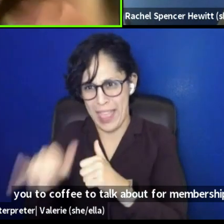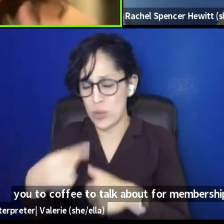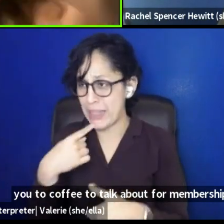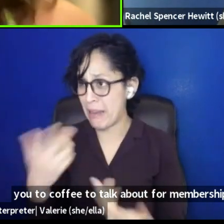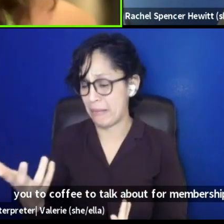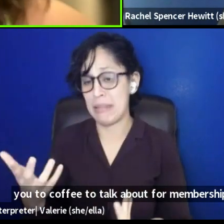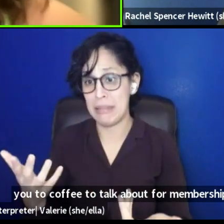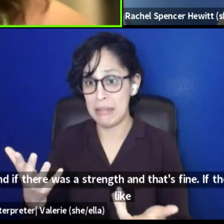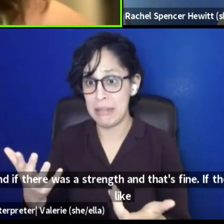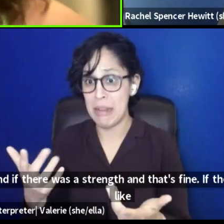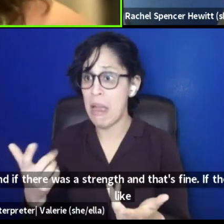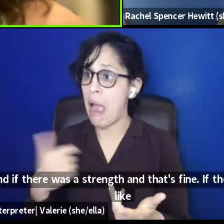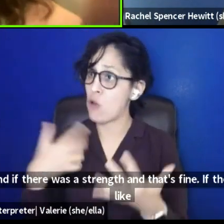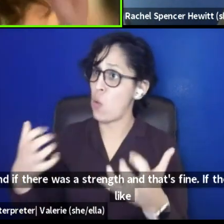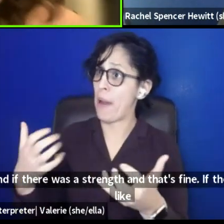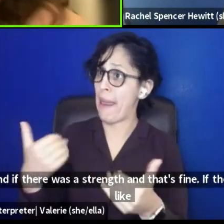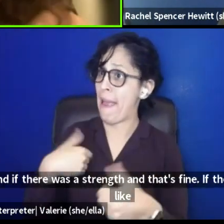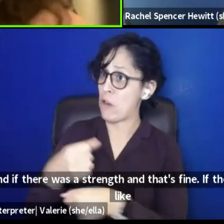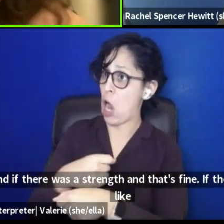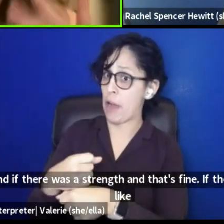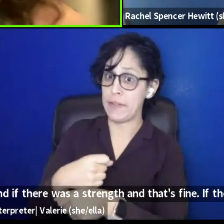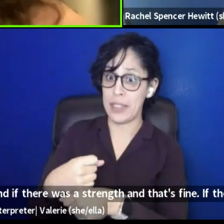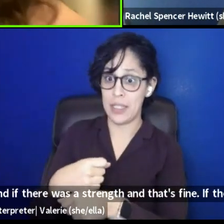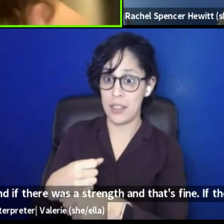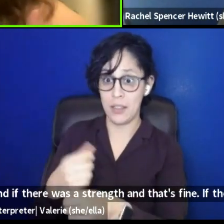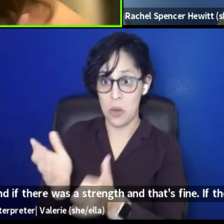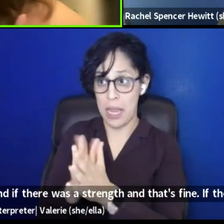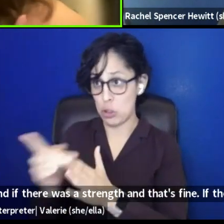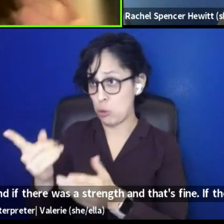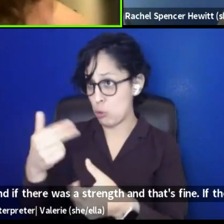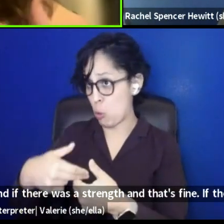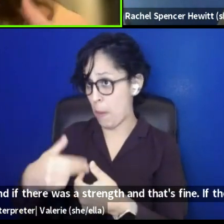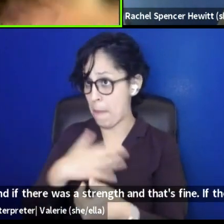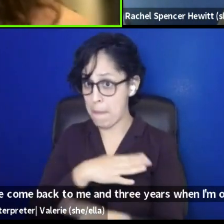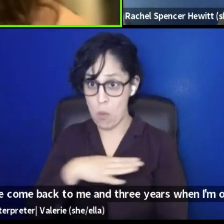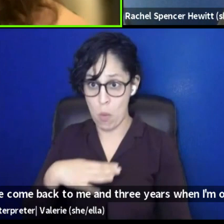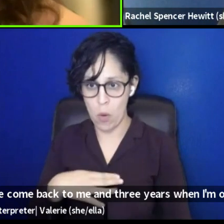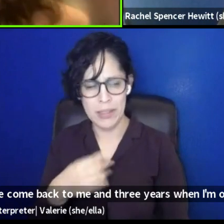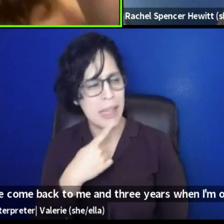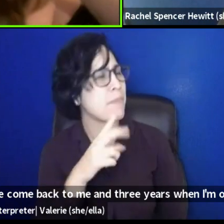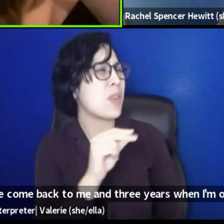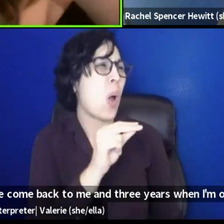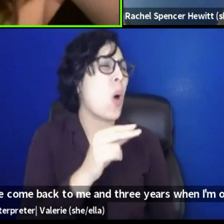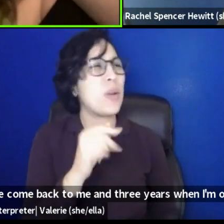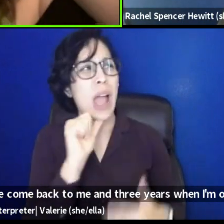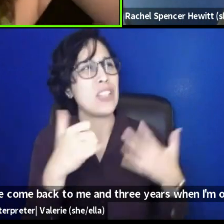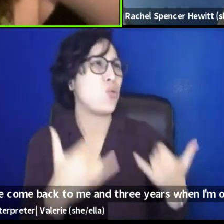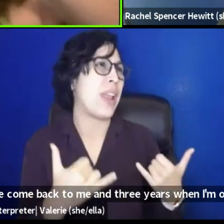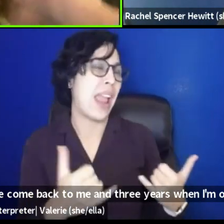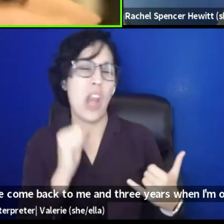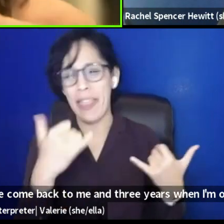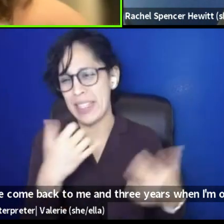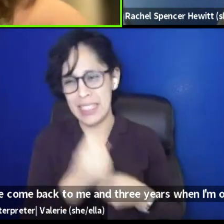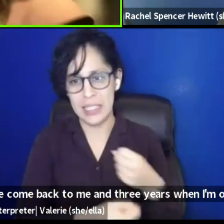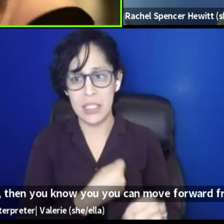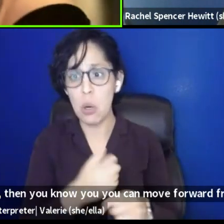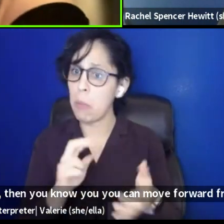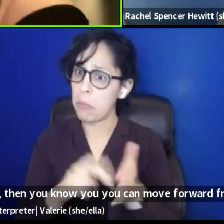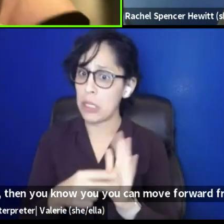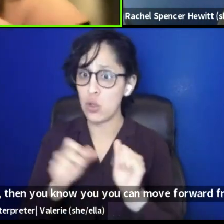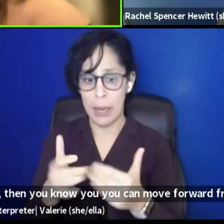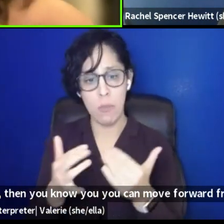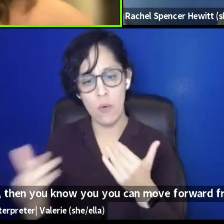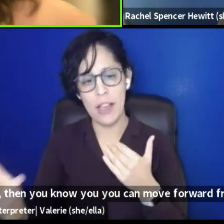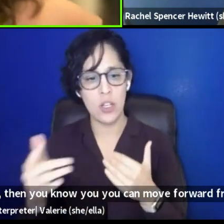back to me in three years when I'm off this other board, then you know, you, you can move forward from there. Um, it's better to get it out